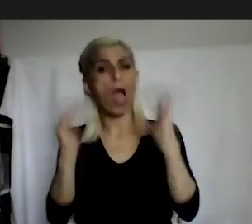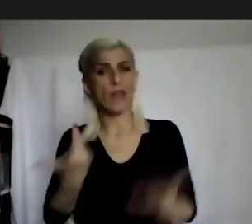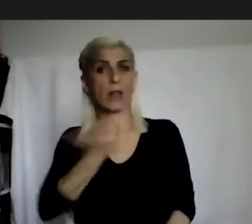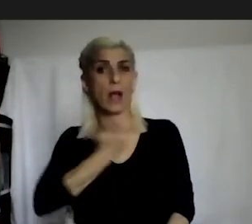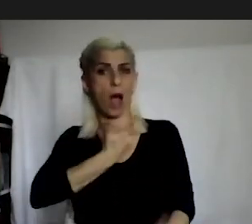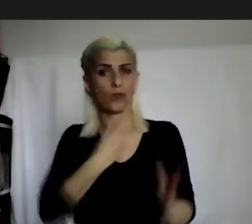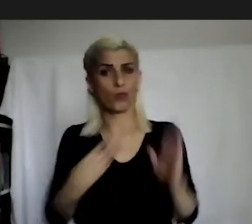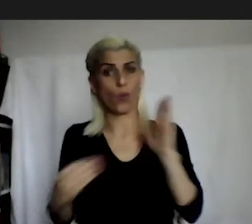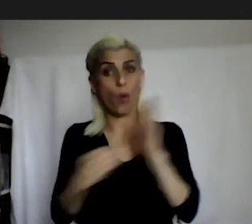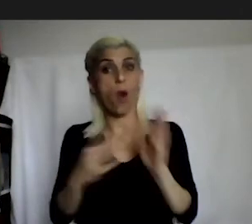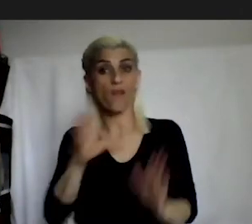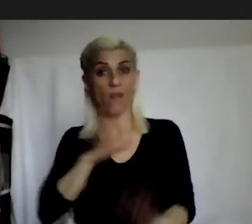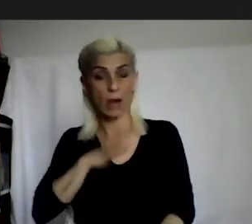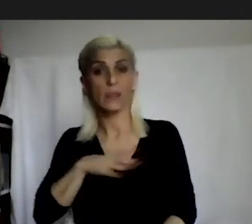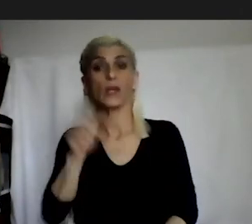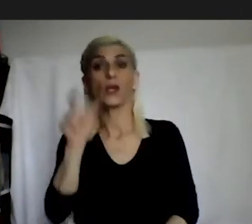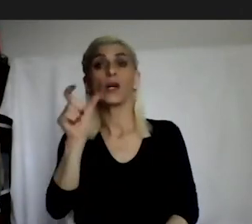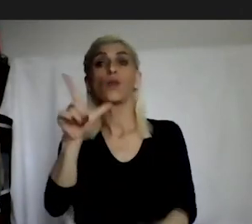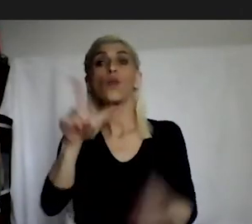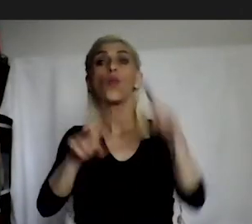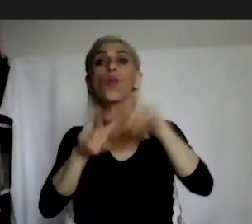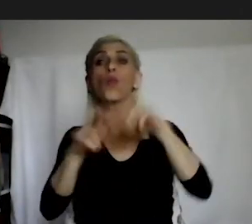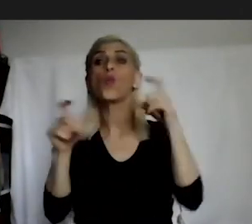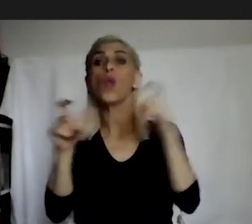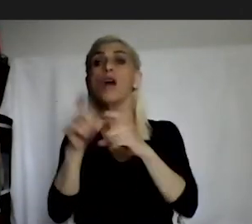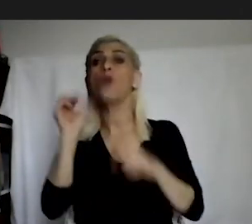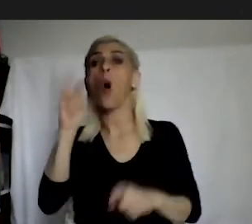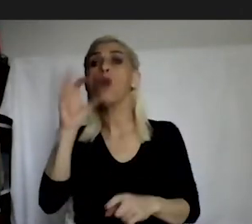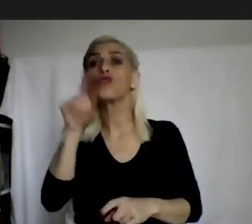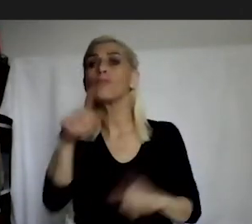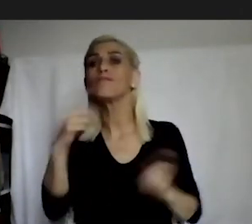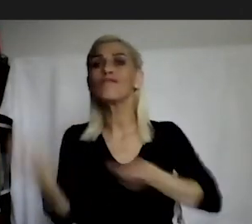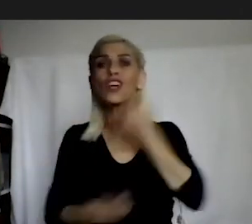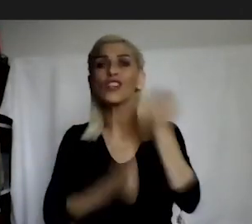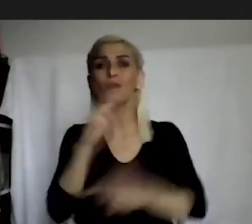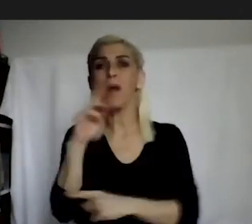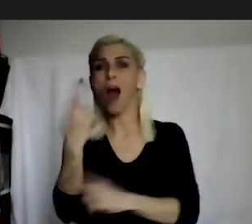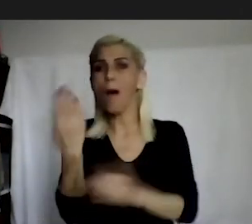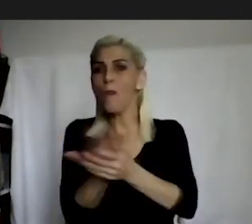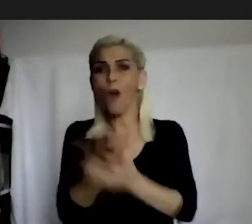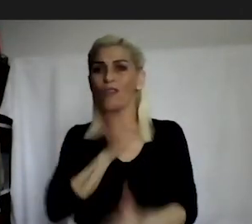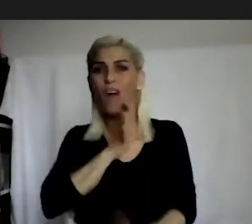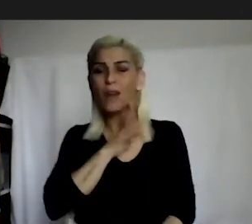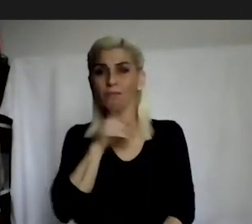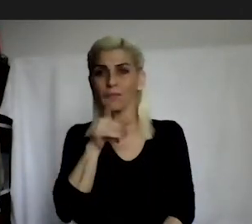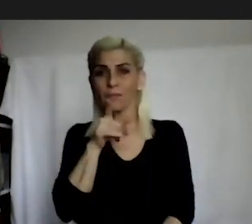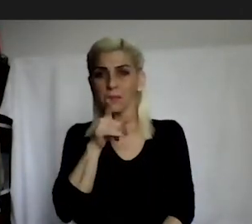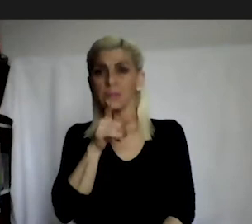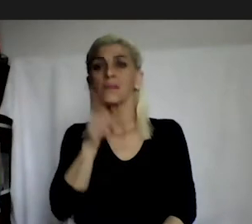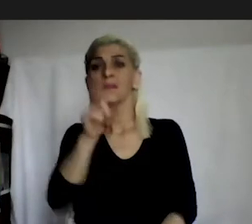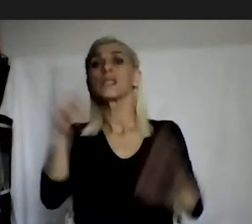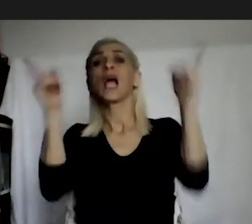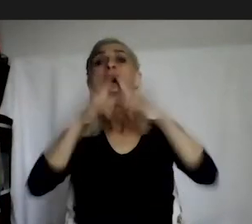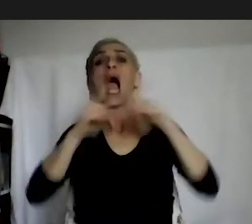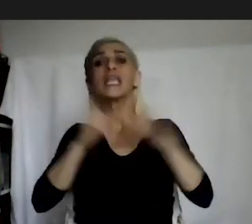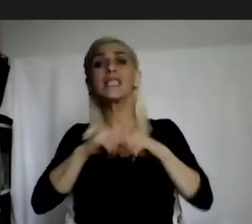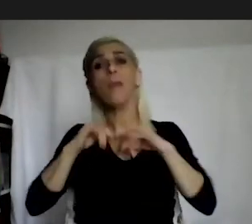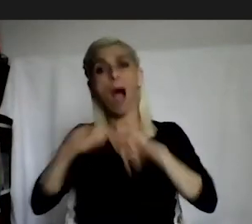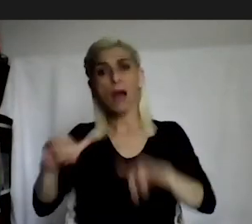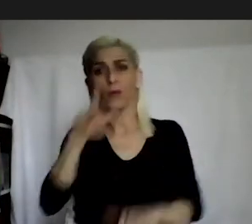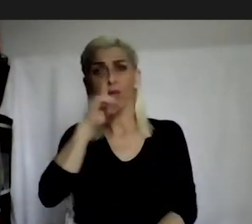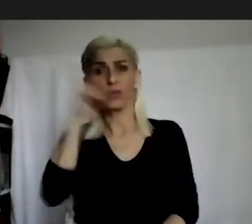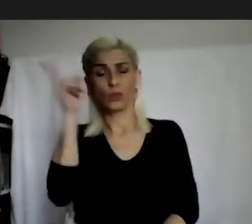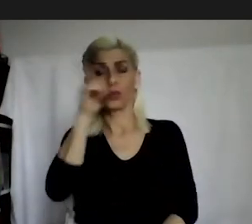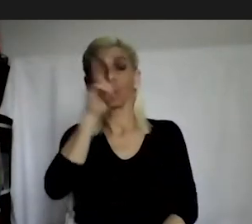122. But according to another report, referring to this